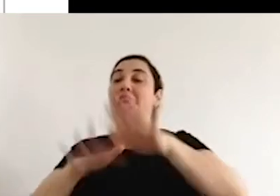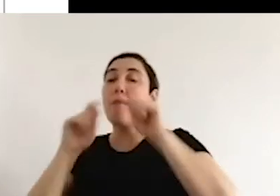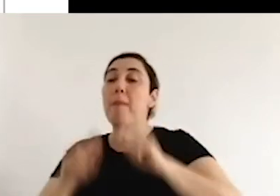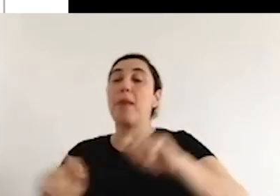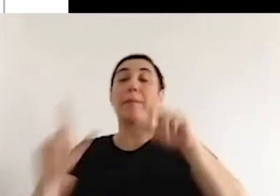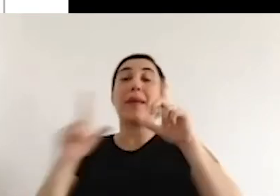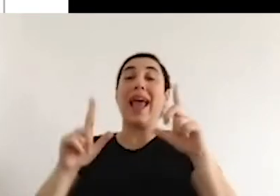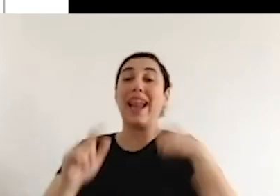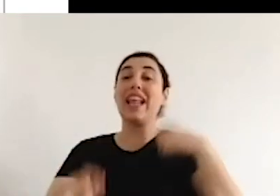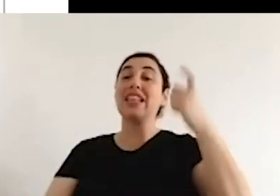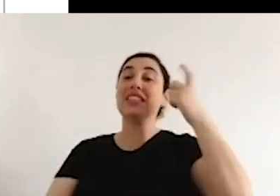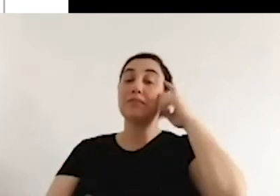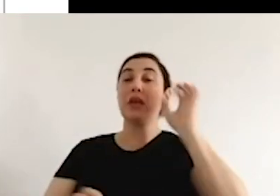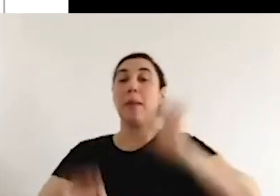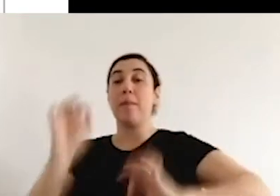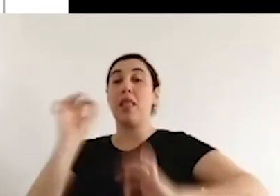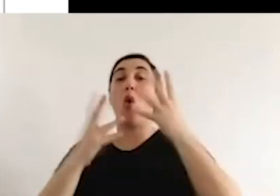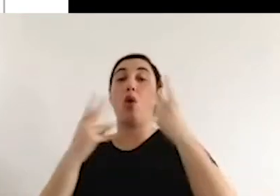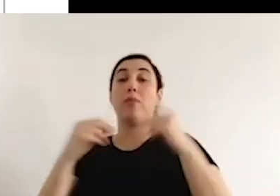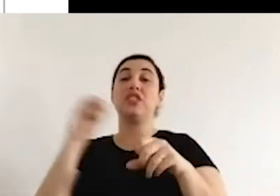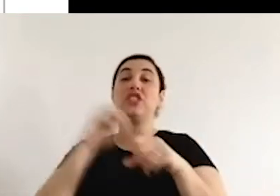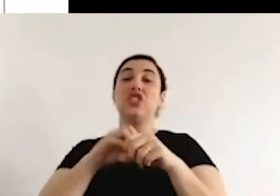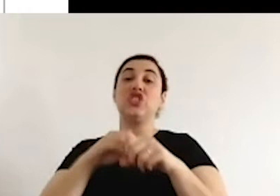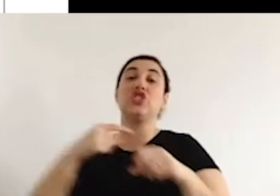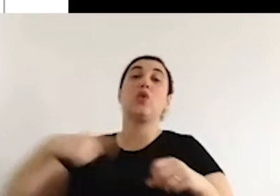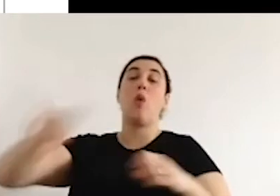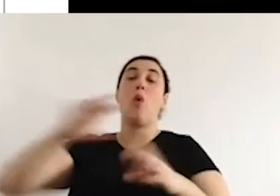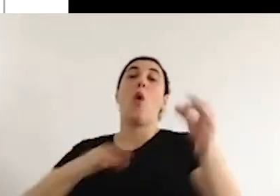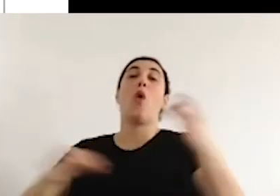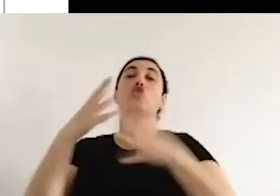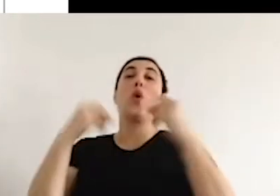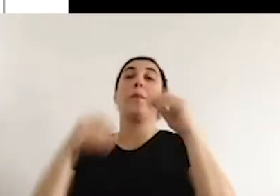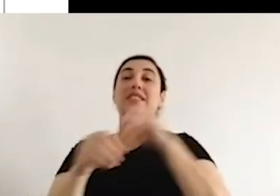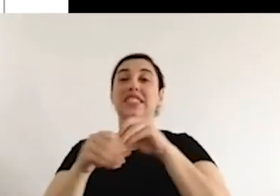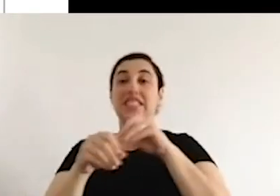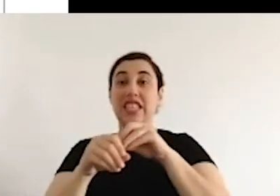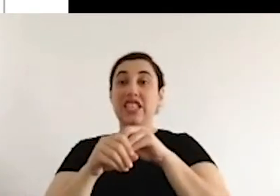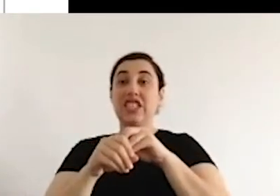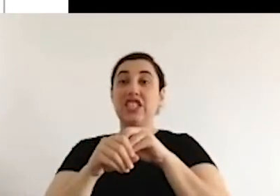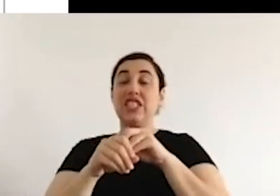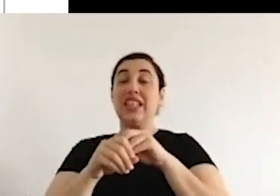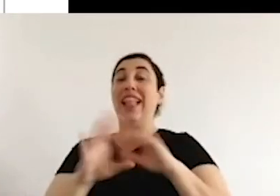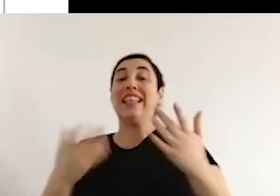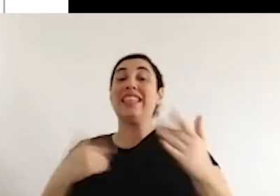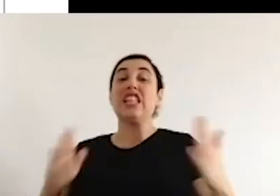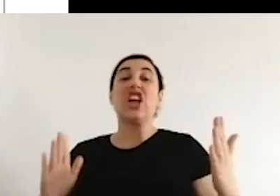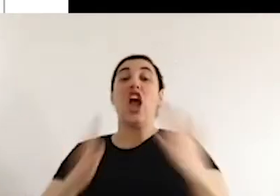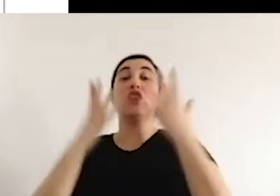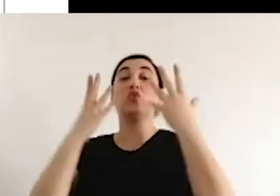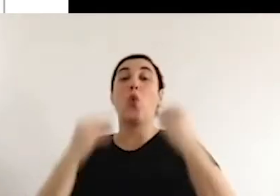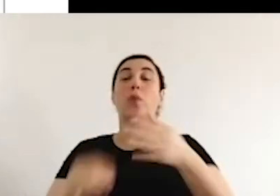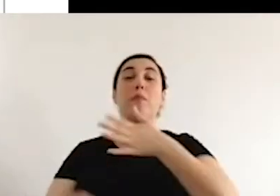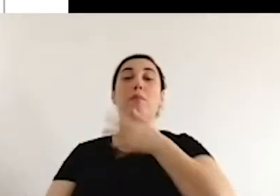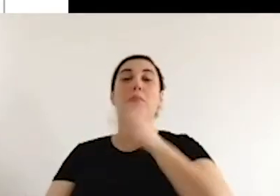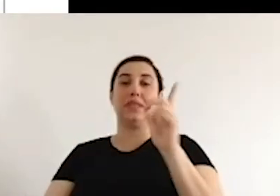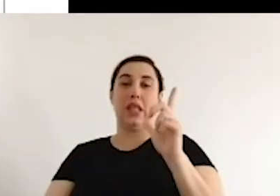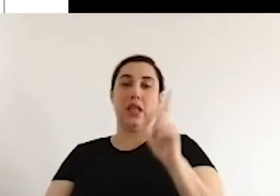our own activist movement and to organize ourselves, because we need to know what we are faced with.